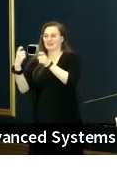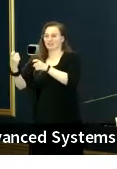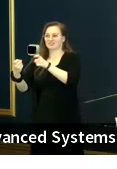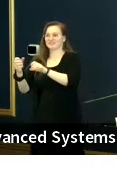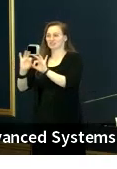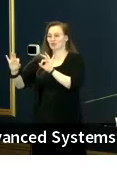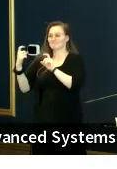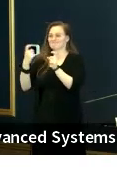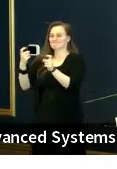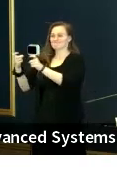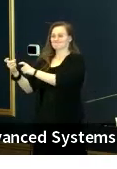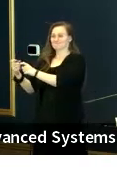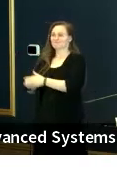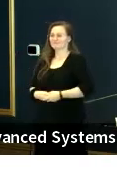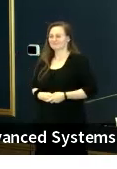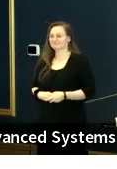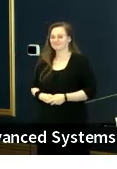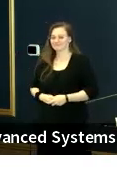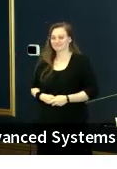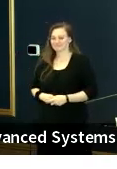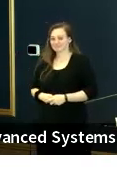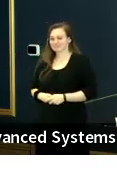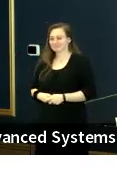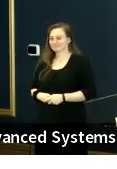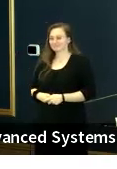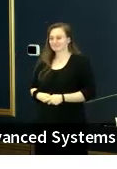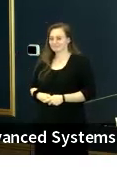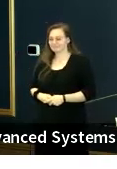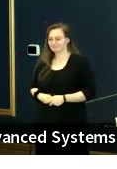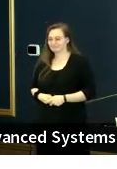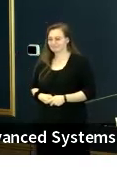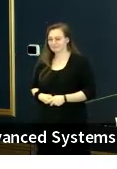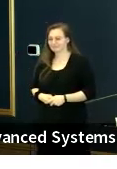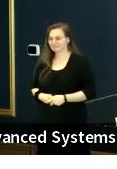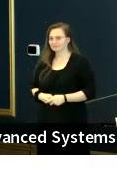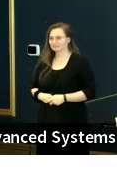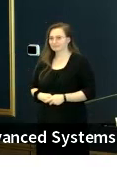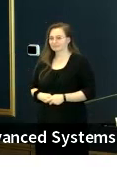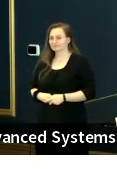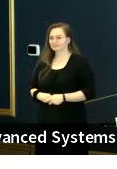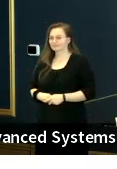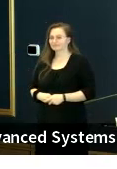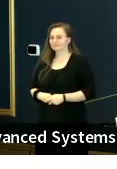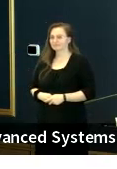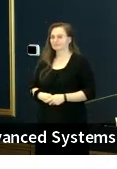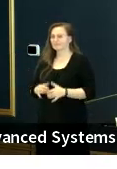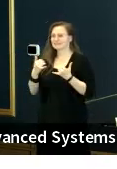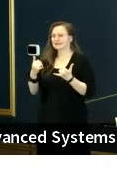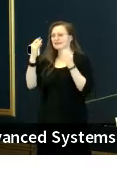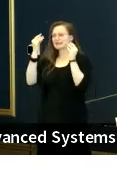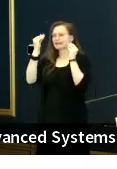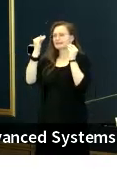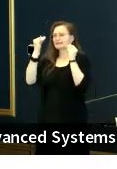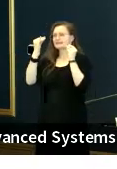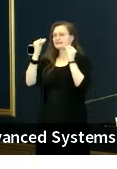good corporate citizens of our province. I was thinking about this today when I first became an ally and